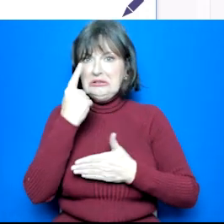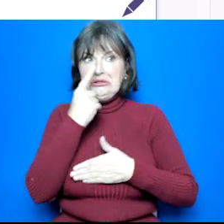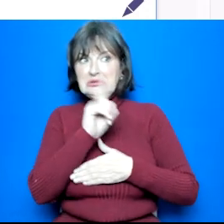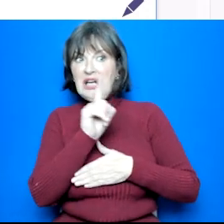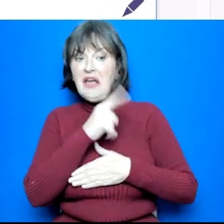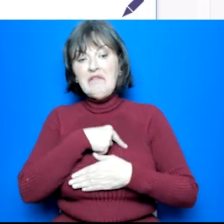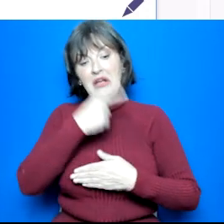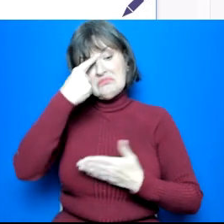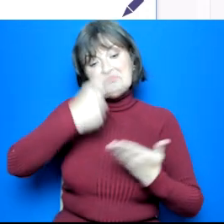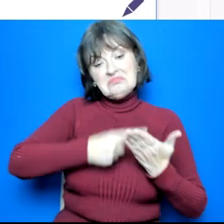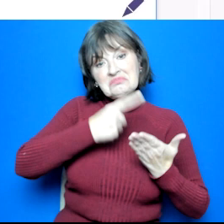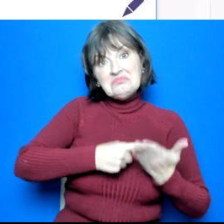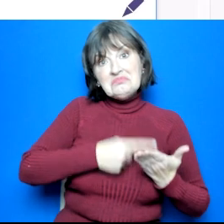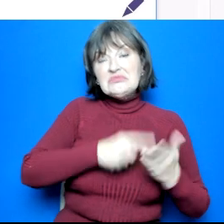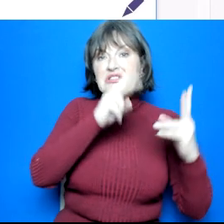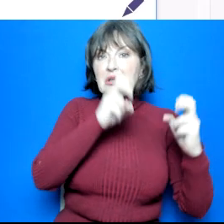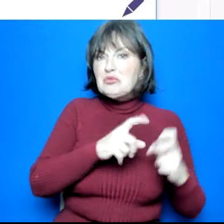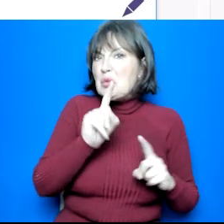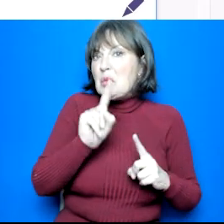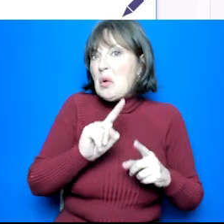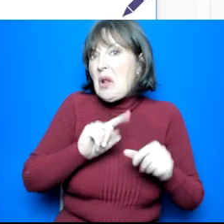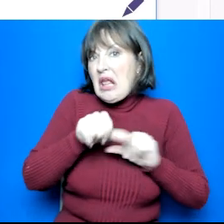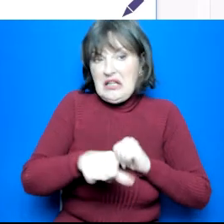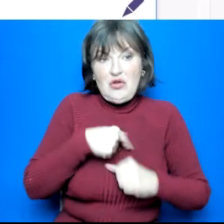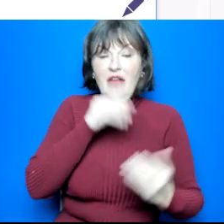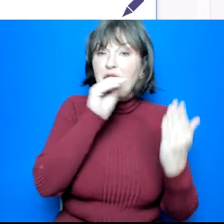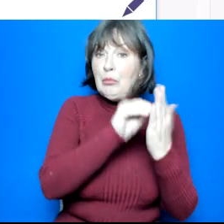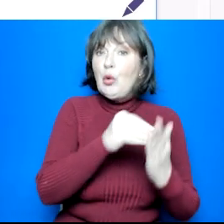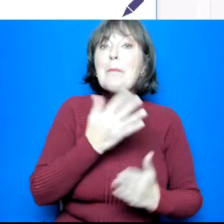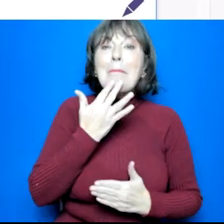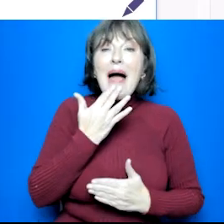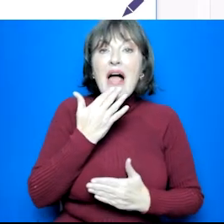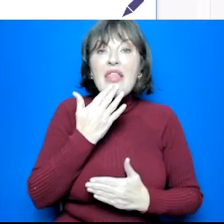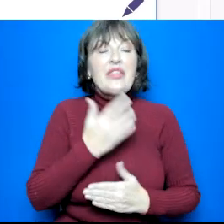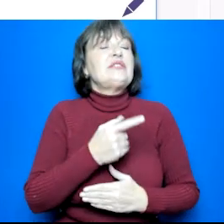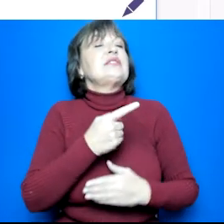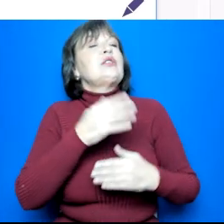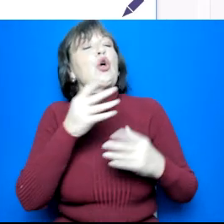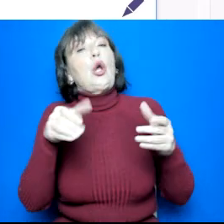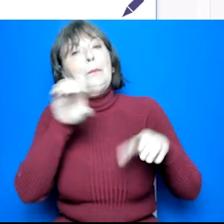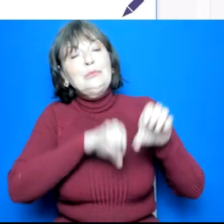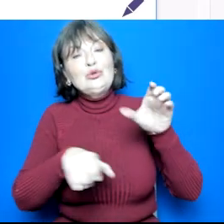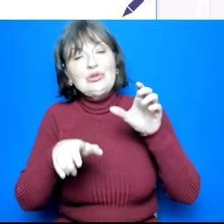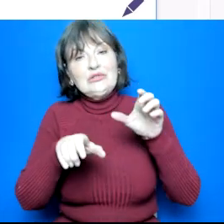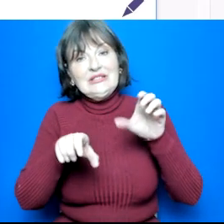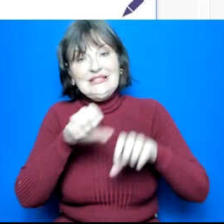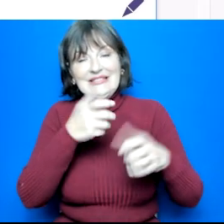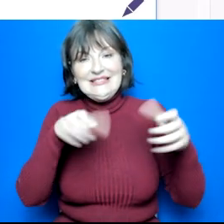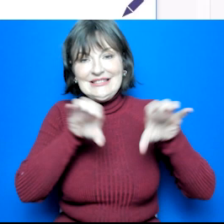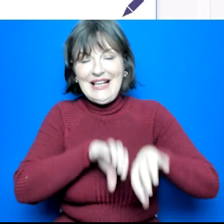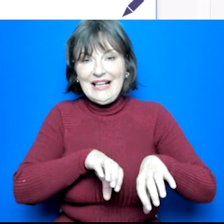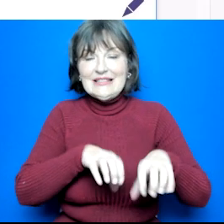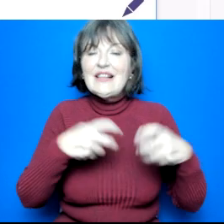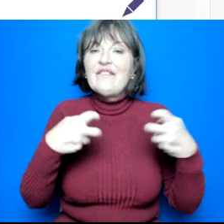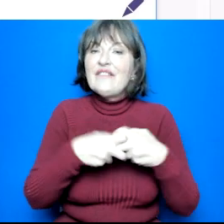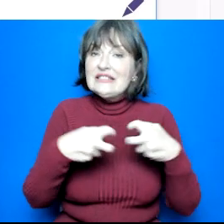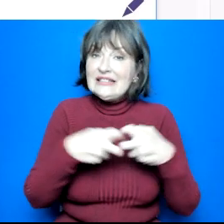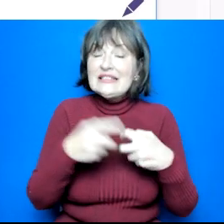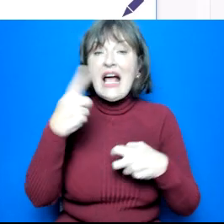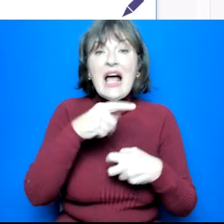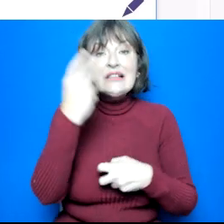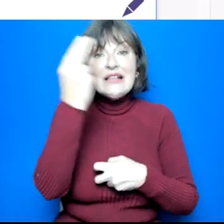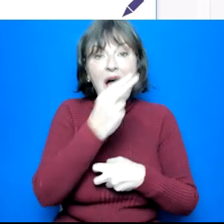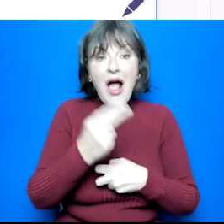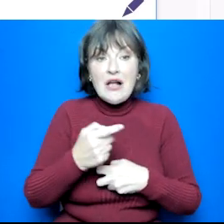You'll see on the screen I've put in four option choices, Maths, Computing Science, Physics and Art. When I click show my career